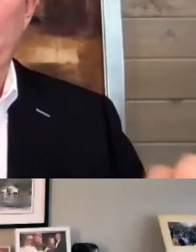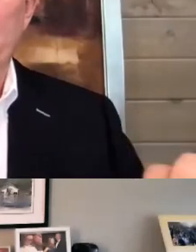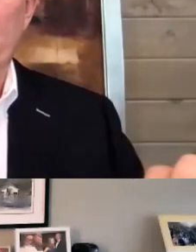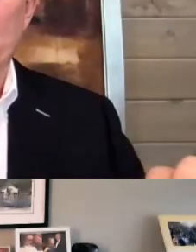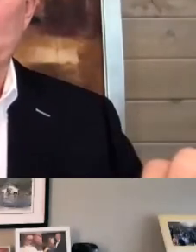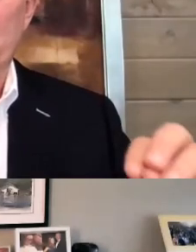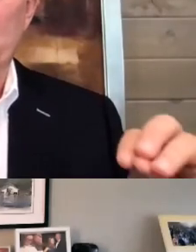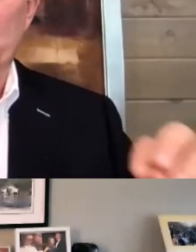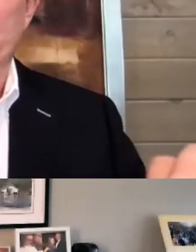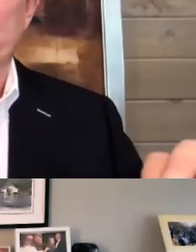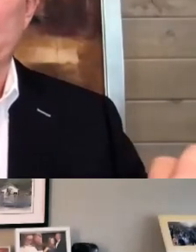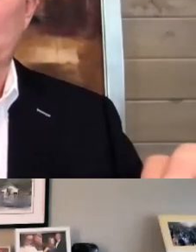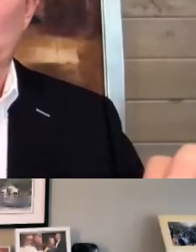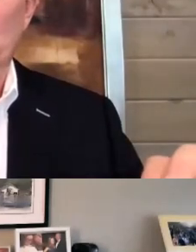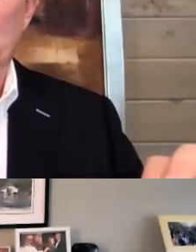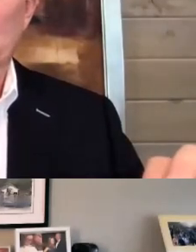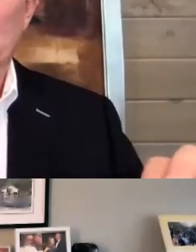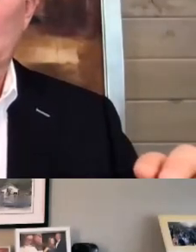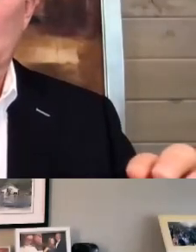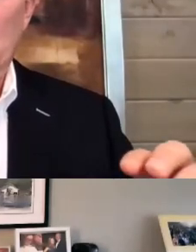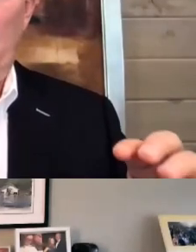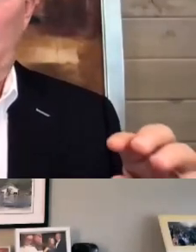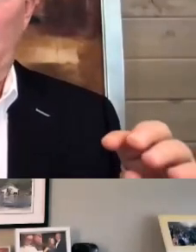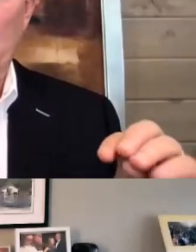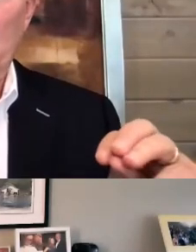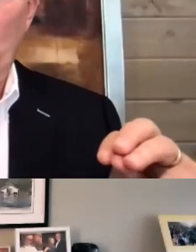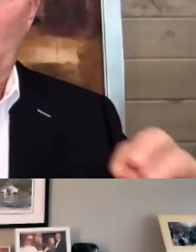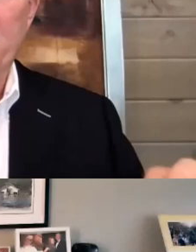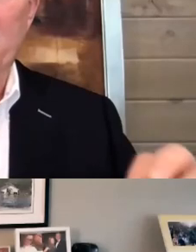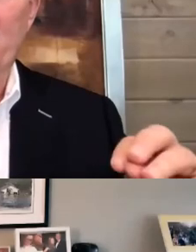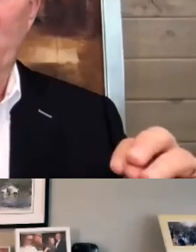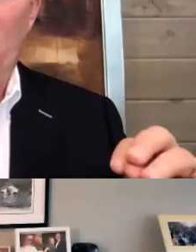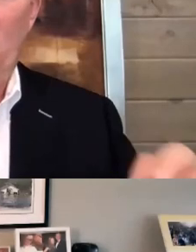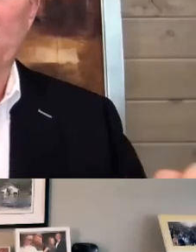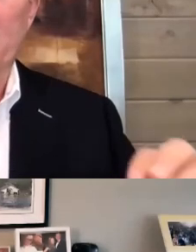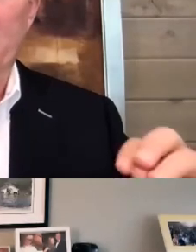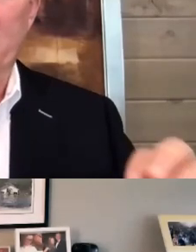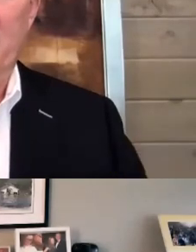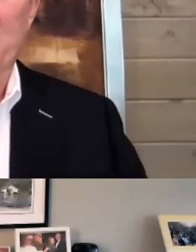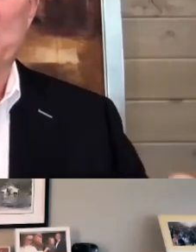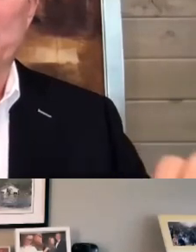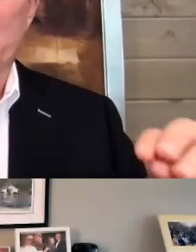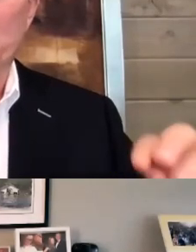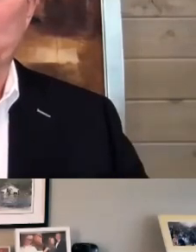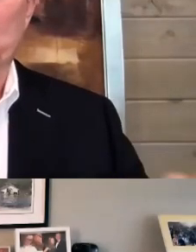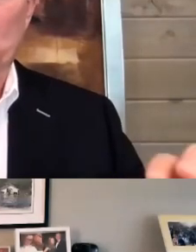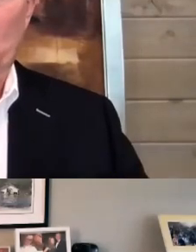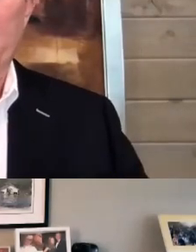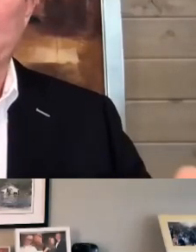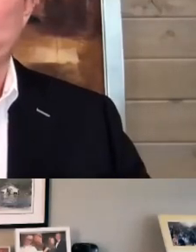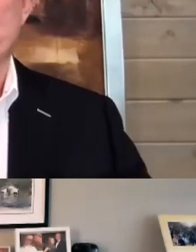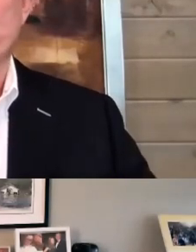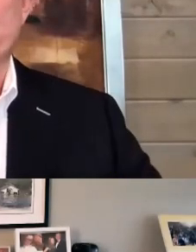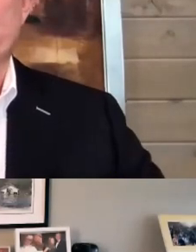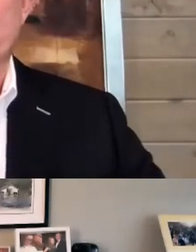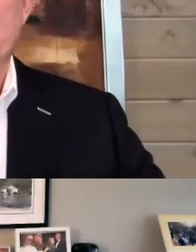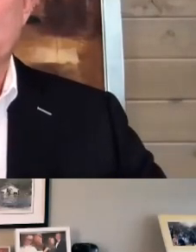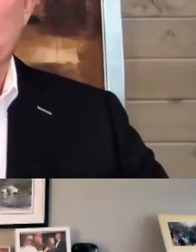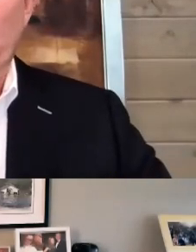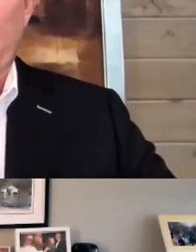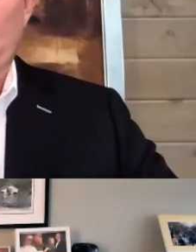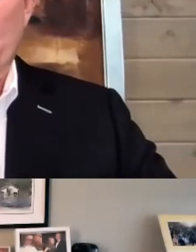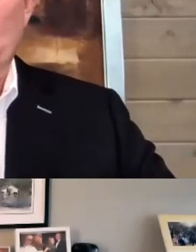to make a big difference because you're going to stumble. And you want them involved and engaged because you're trying to do something